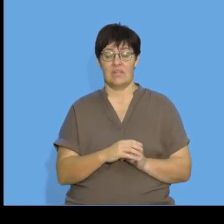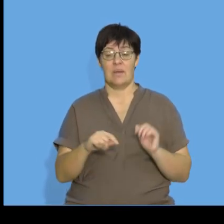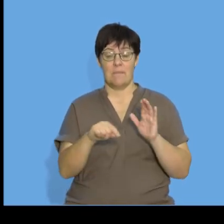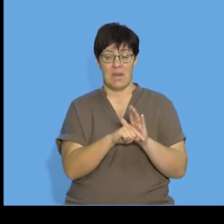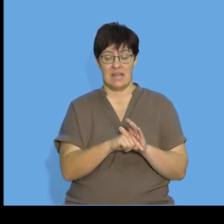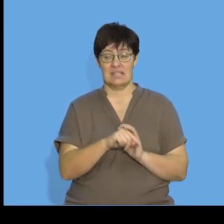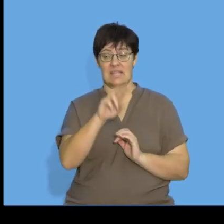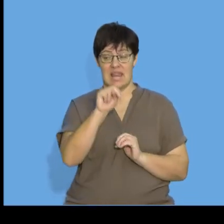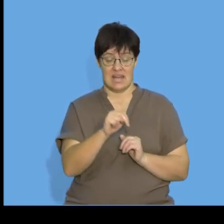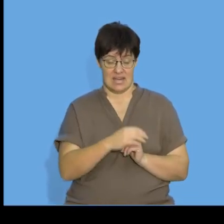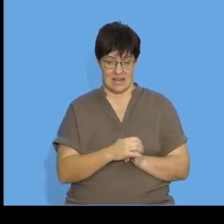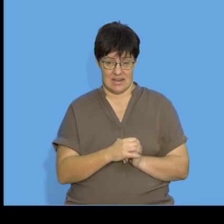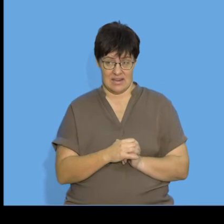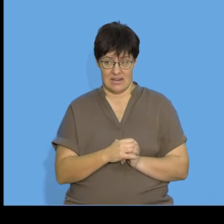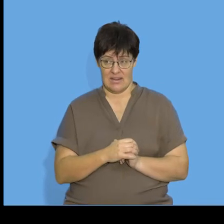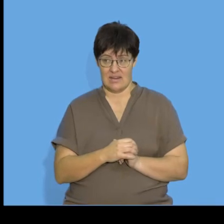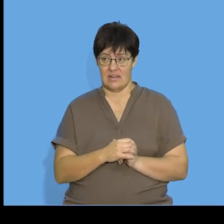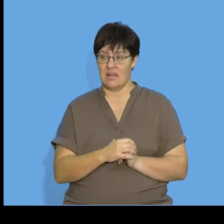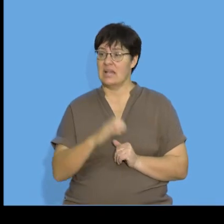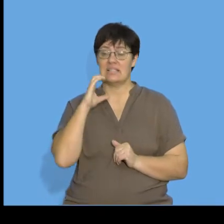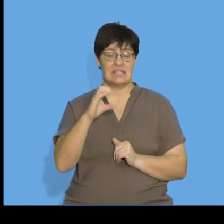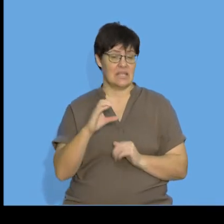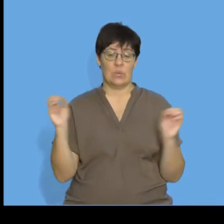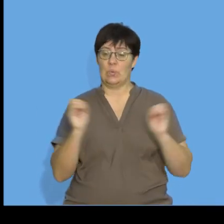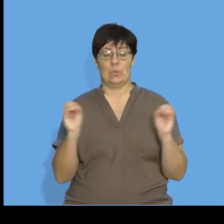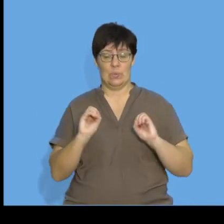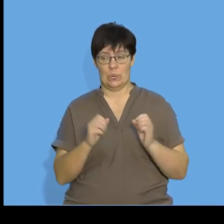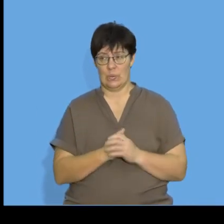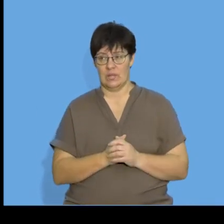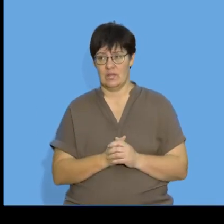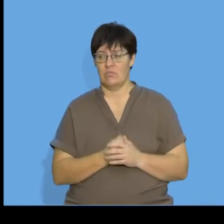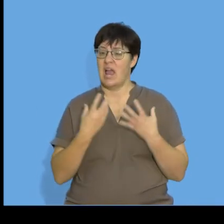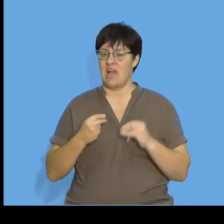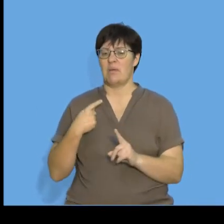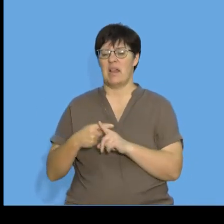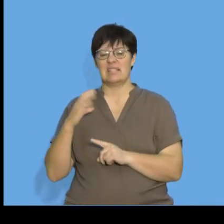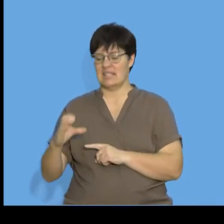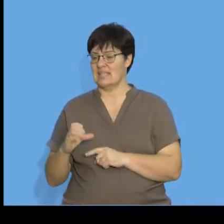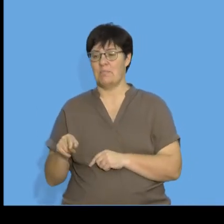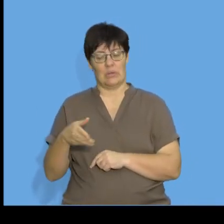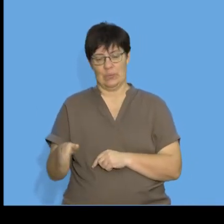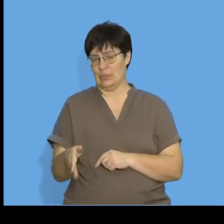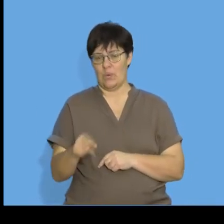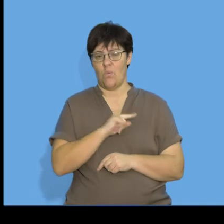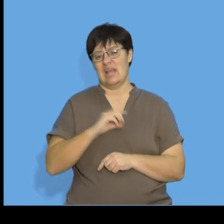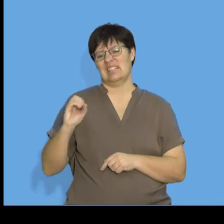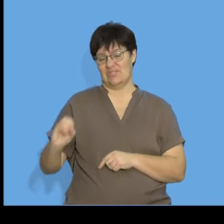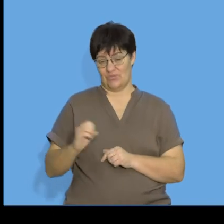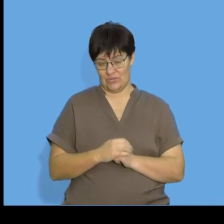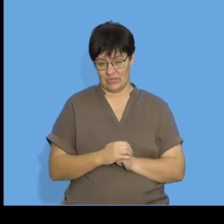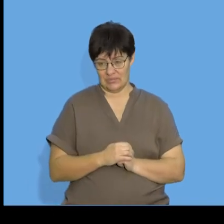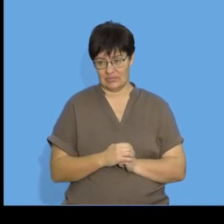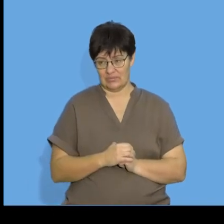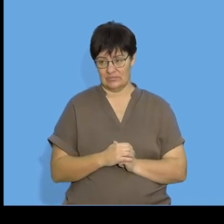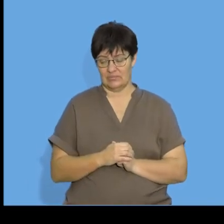minus n and I'm not going to have a c value so normally we have a plus c but it's just going to be 3